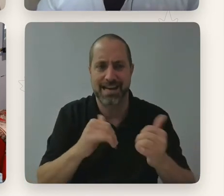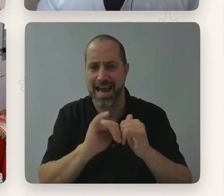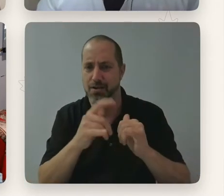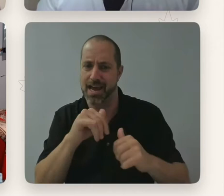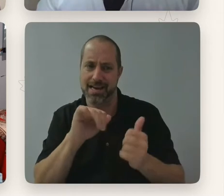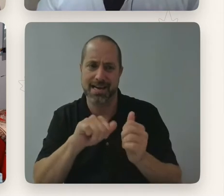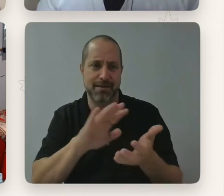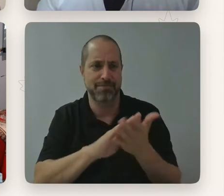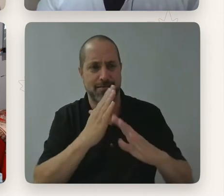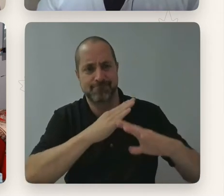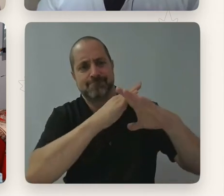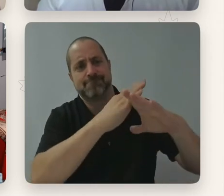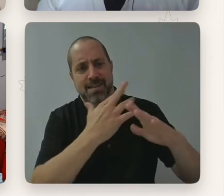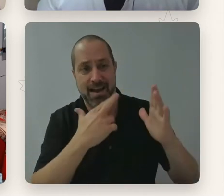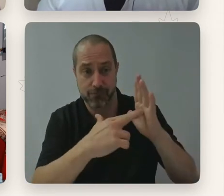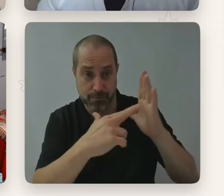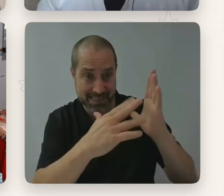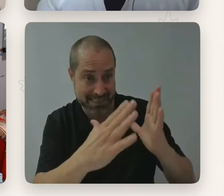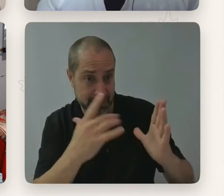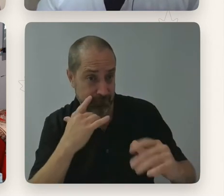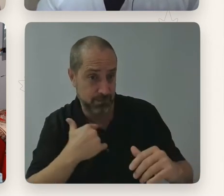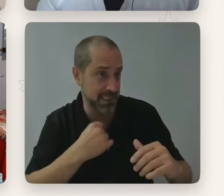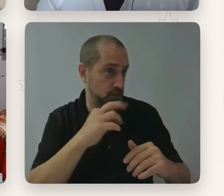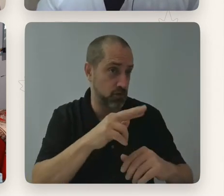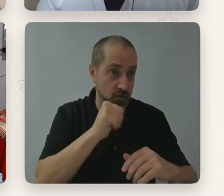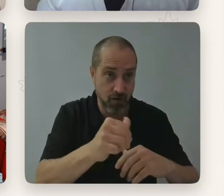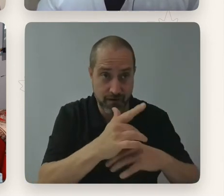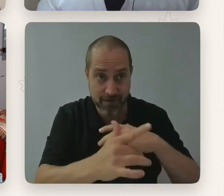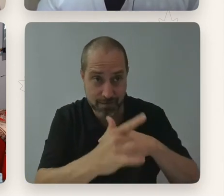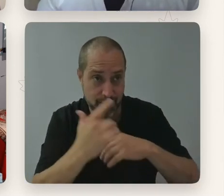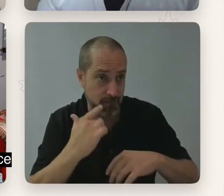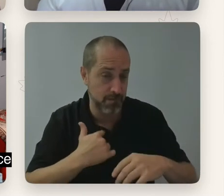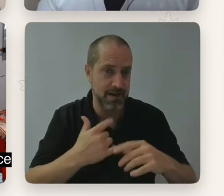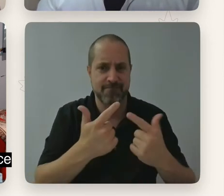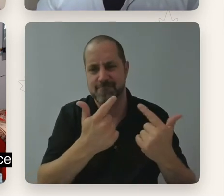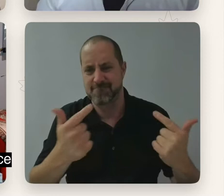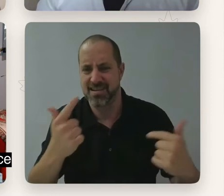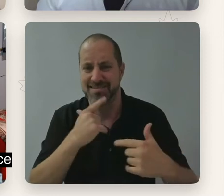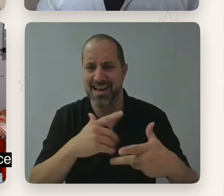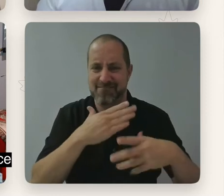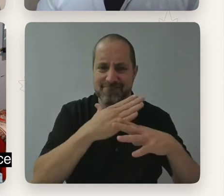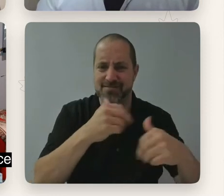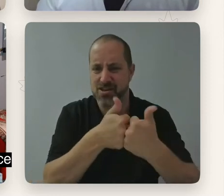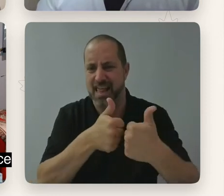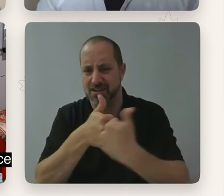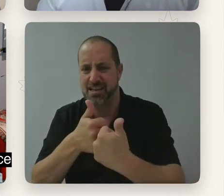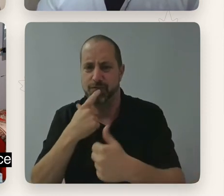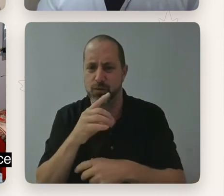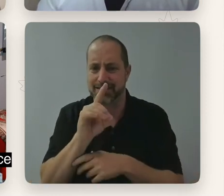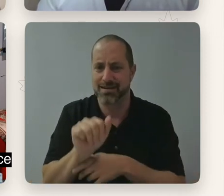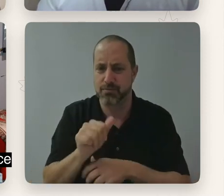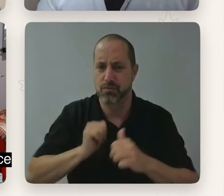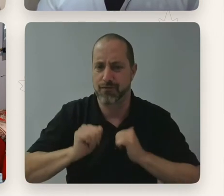available or not made available. Uh, I'm wondering, Chris, if you can speak to some of the challenges that you think disabled performers face in terms